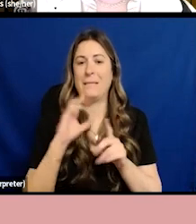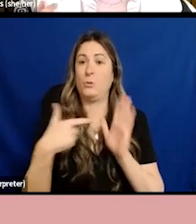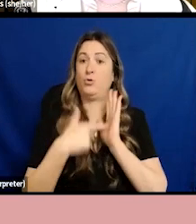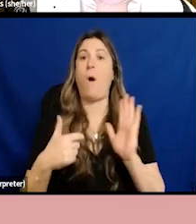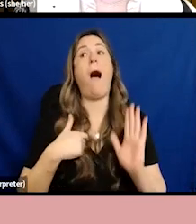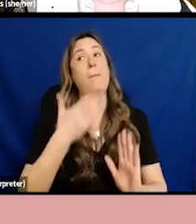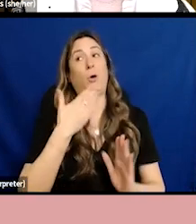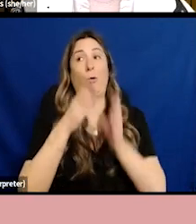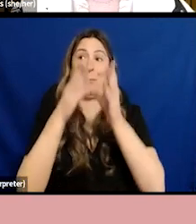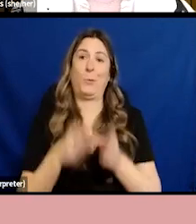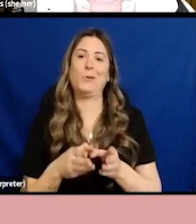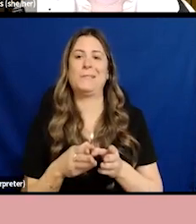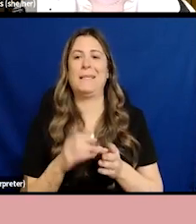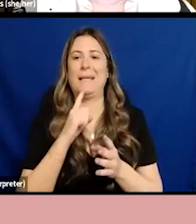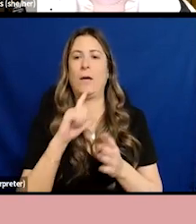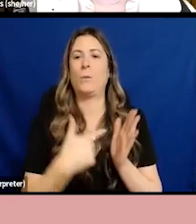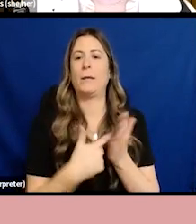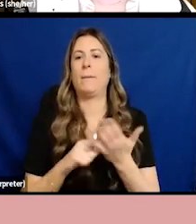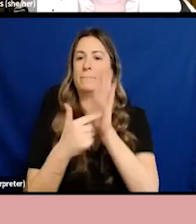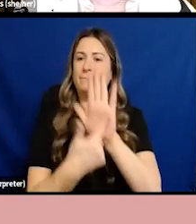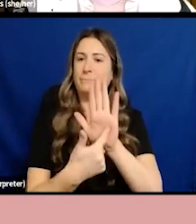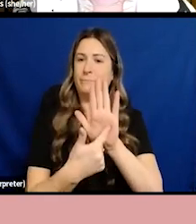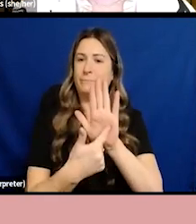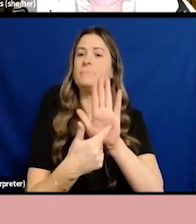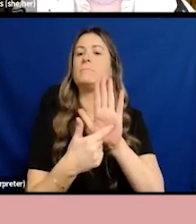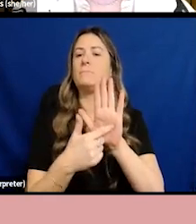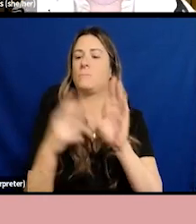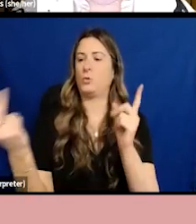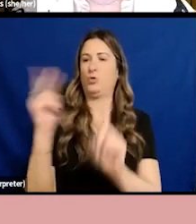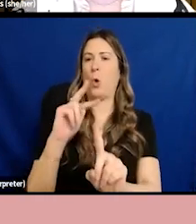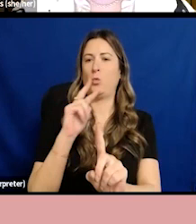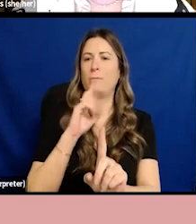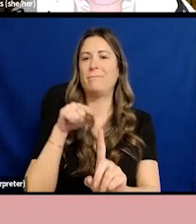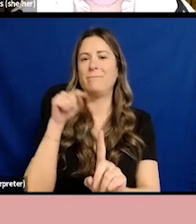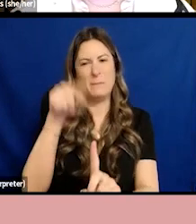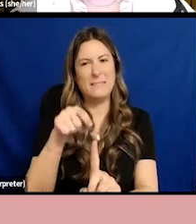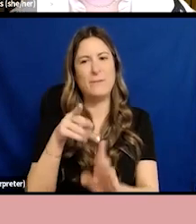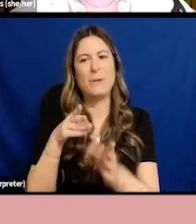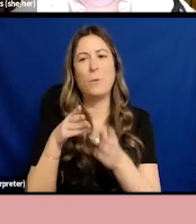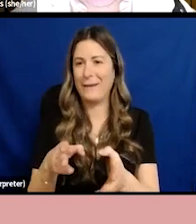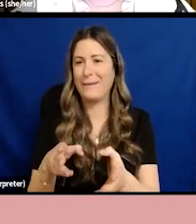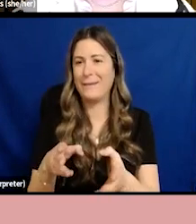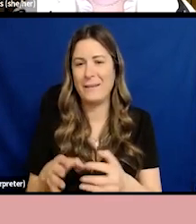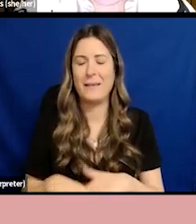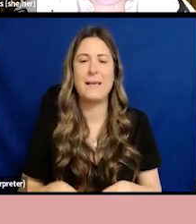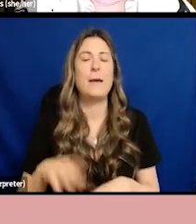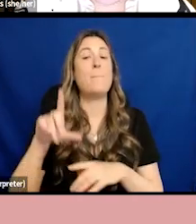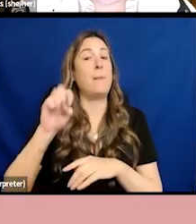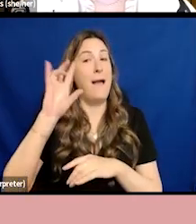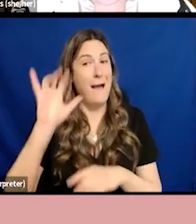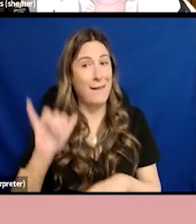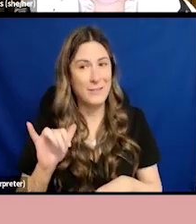But that's not what allyship is. Allyship isn't about you. And that's, I think, the crux.